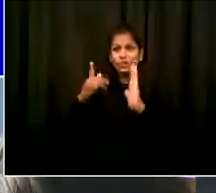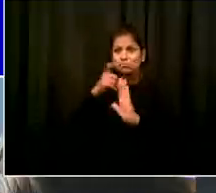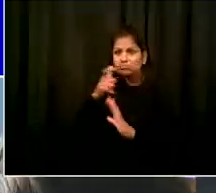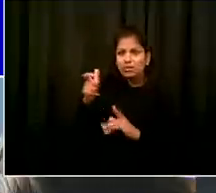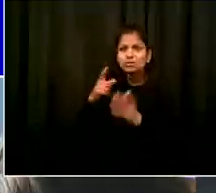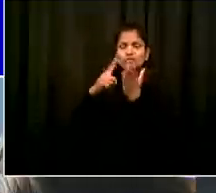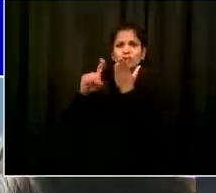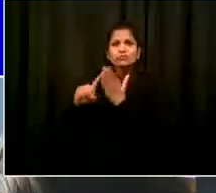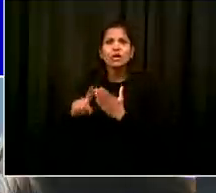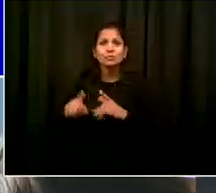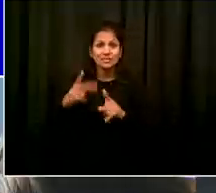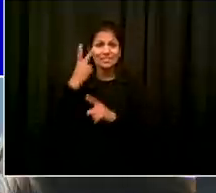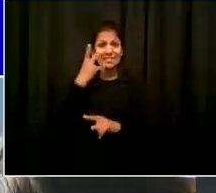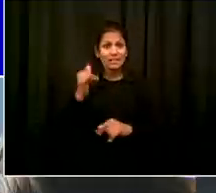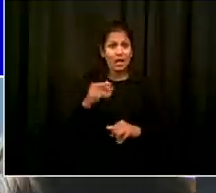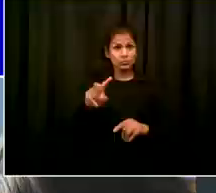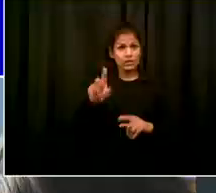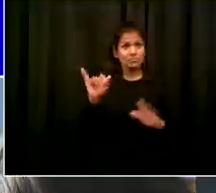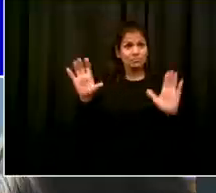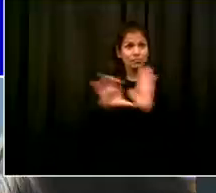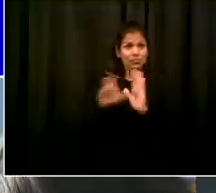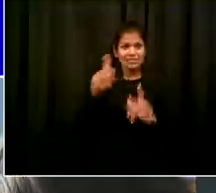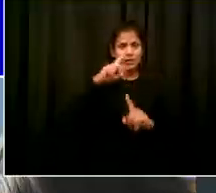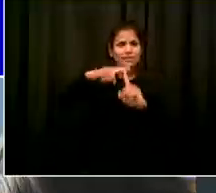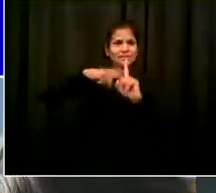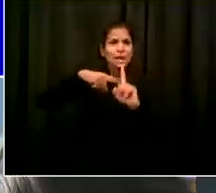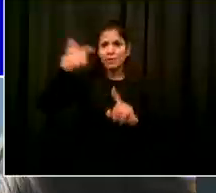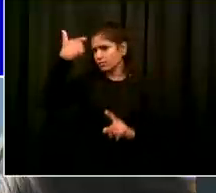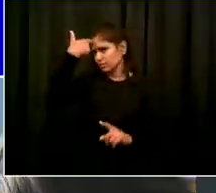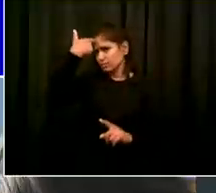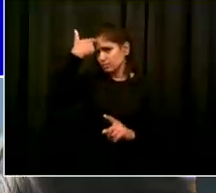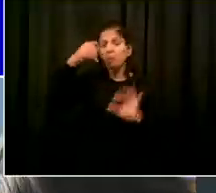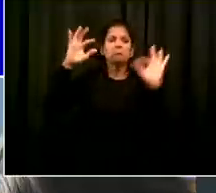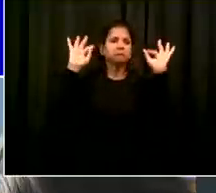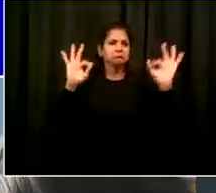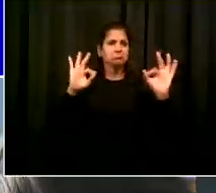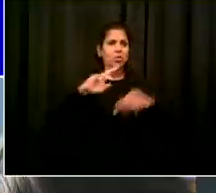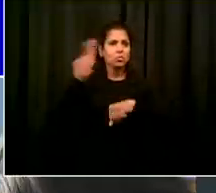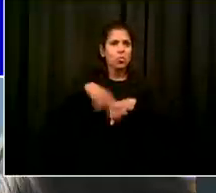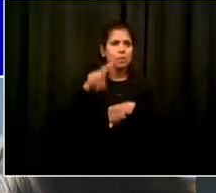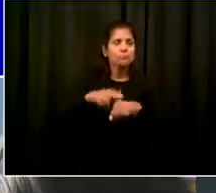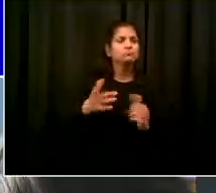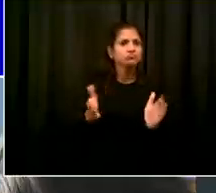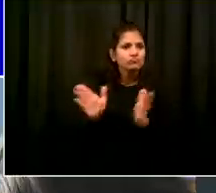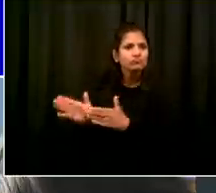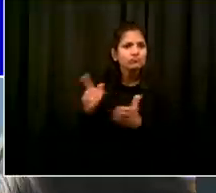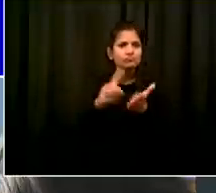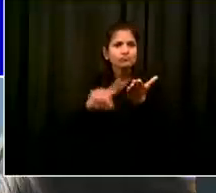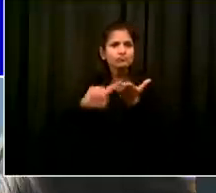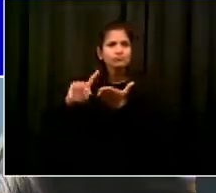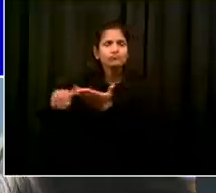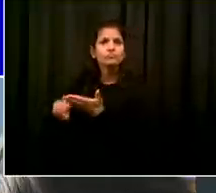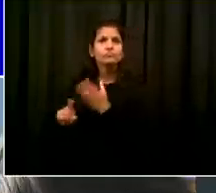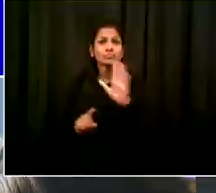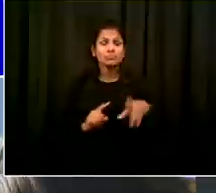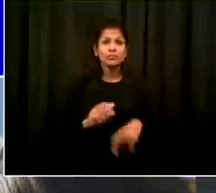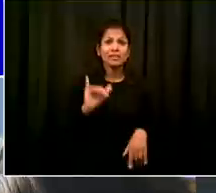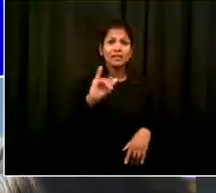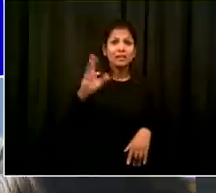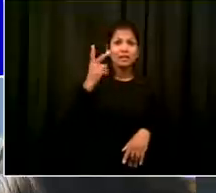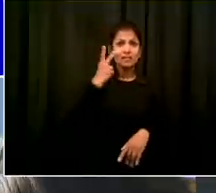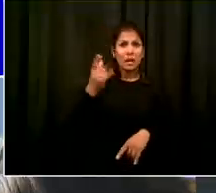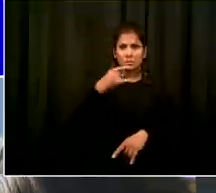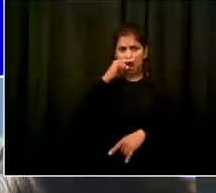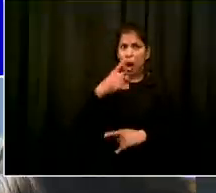again kids are so flexible and adaptable they don't mind getting their temperature checked and this way of doing it is so quick it only